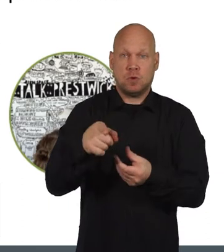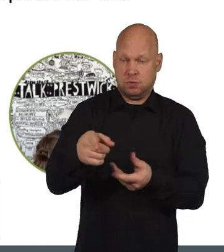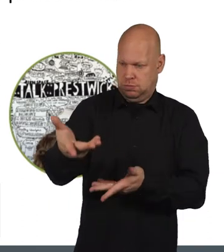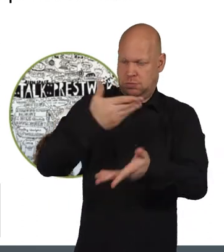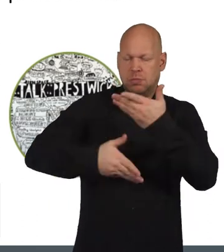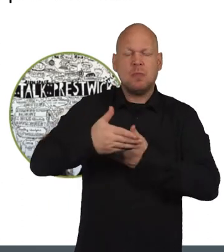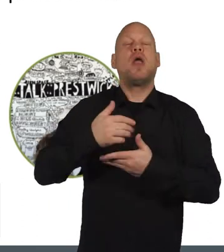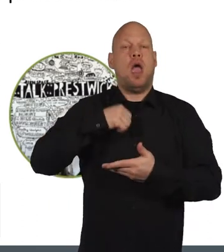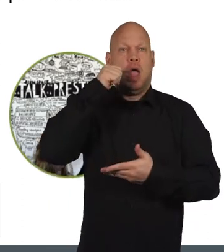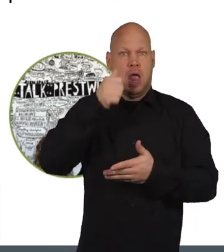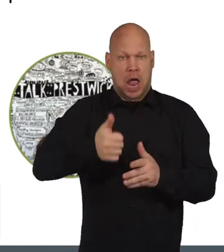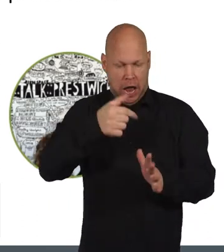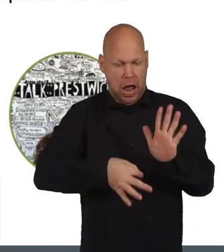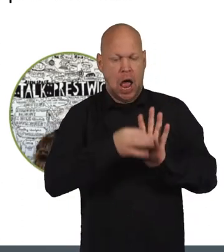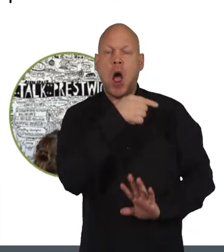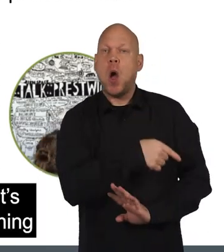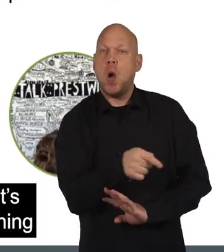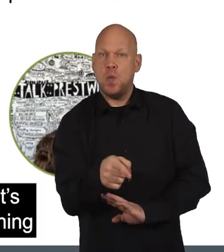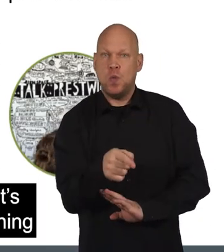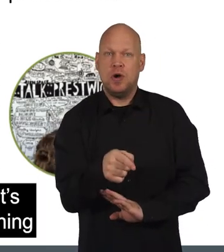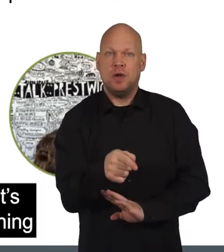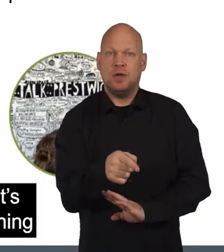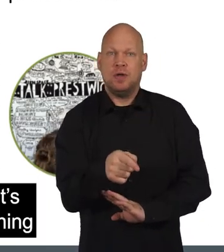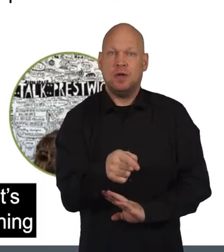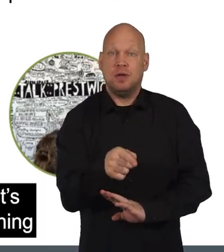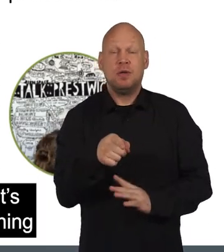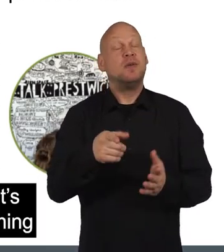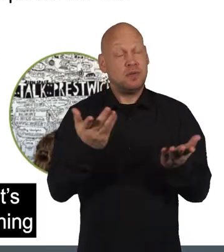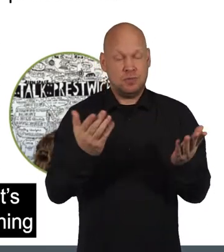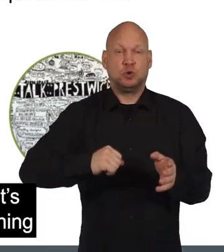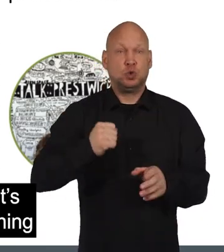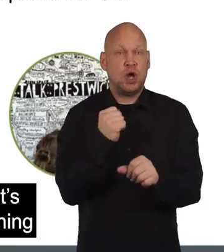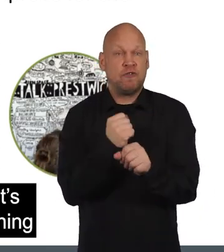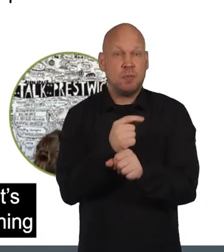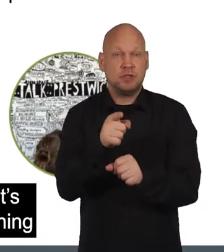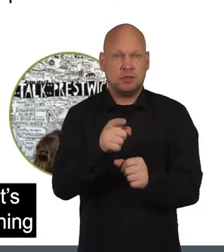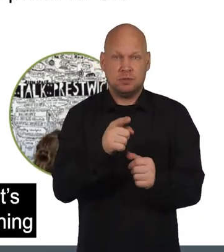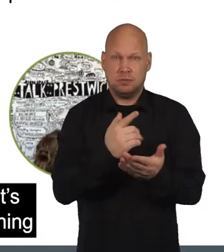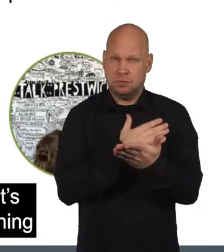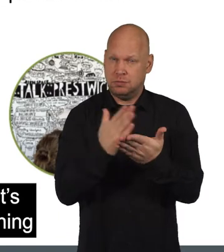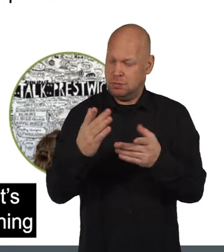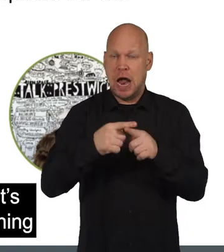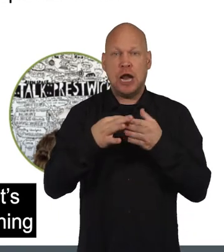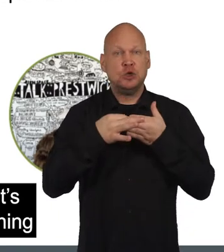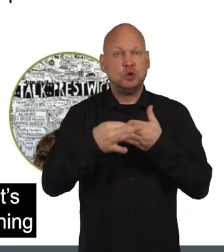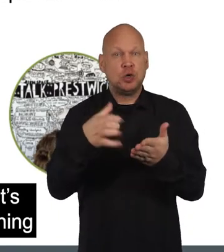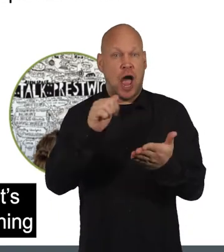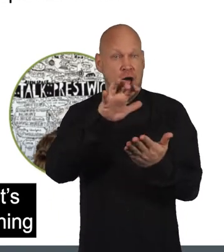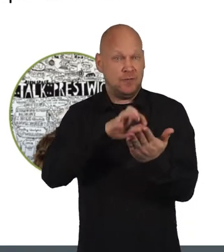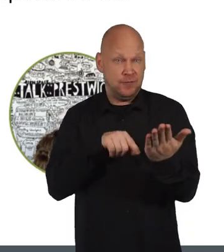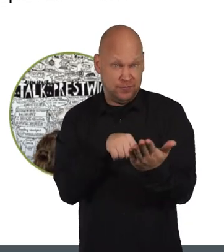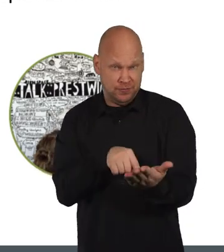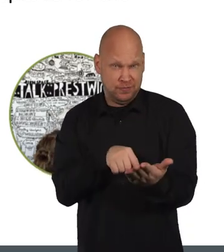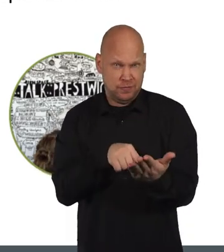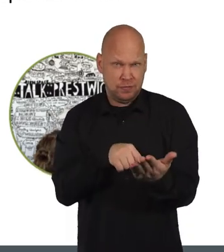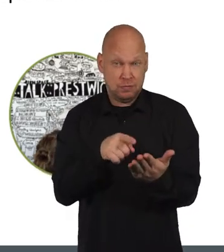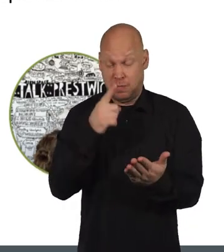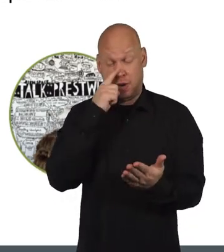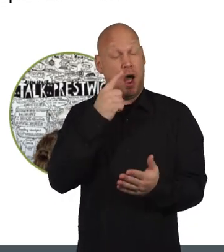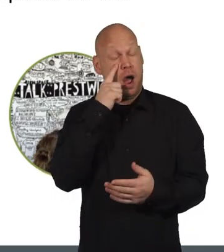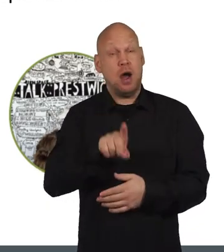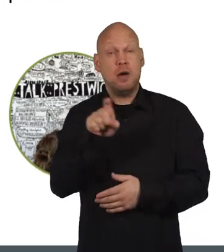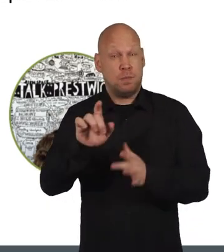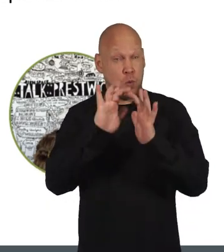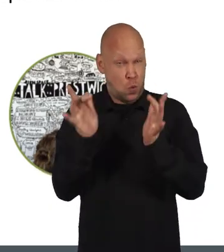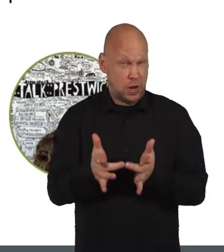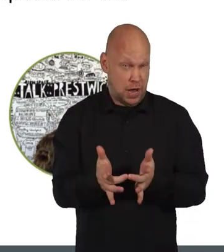the people who use them. This comes from the Scottish Government's plain English guidance for community planning, which you can find